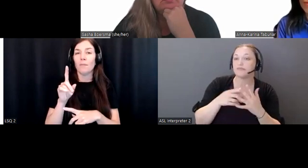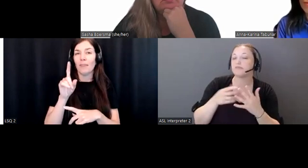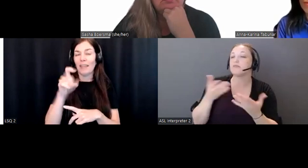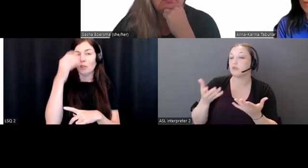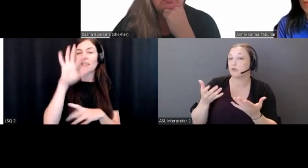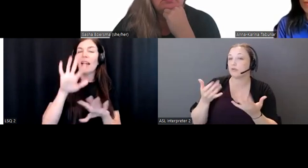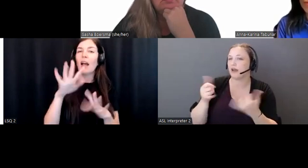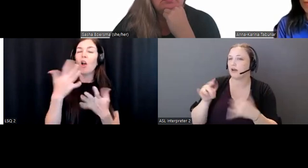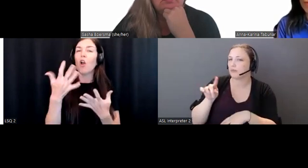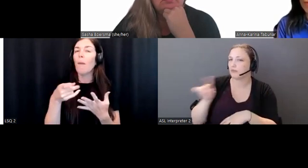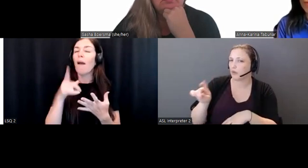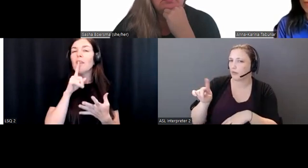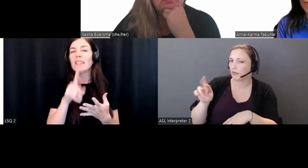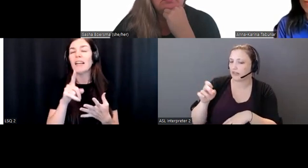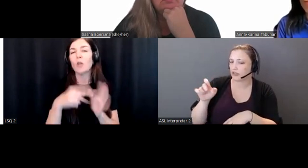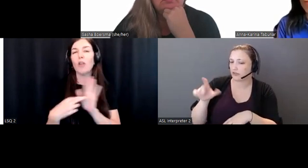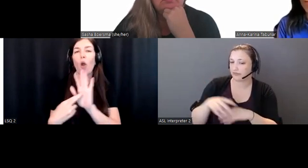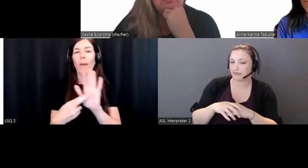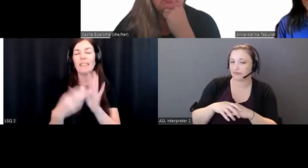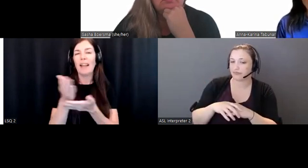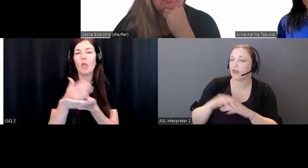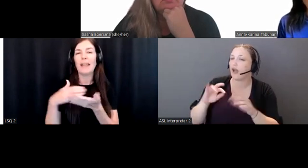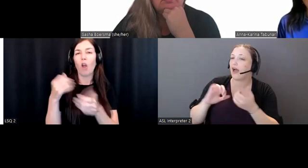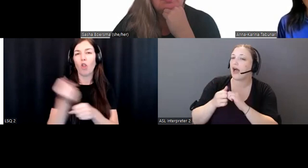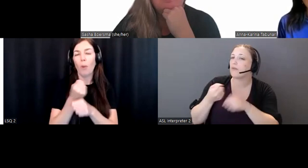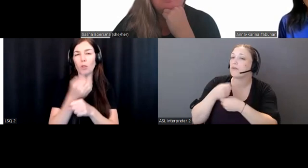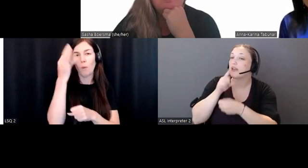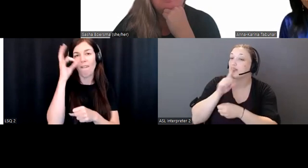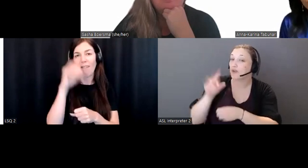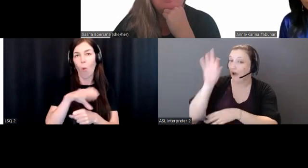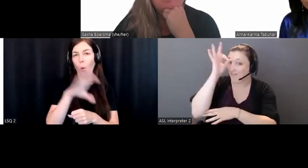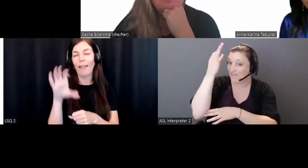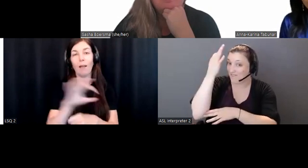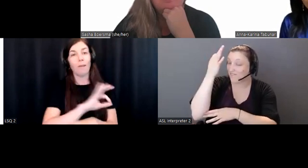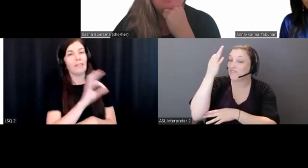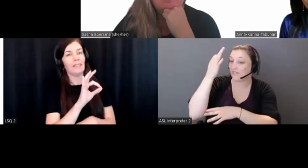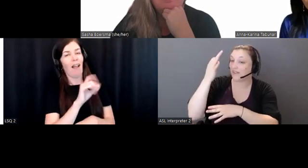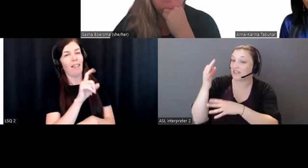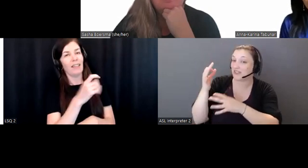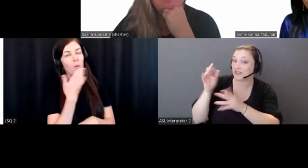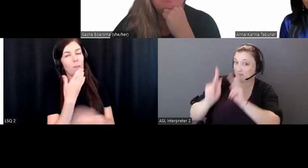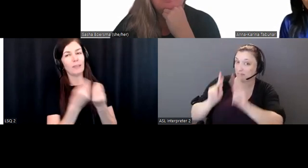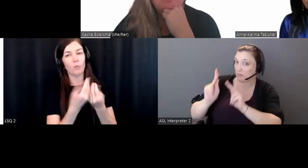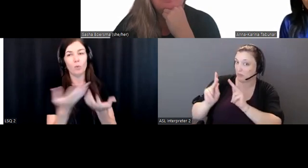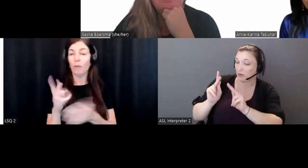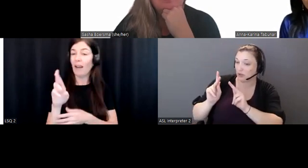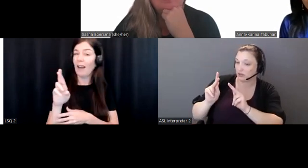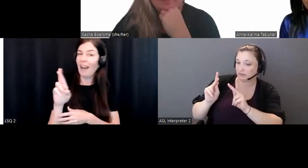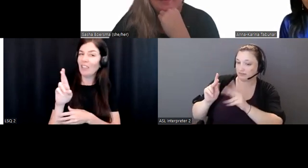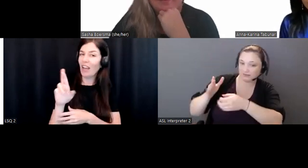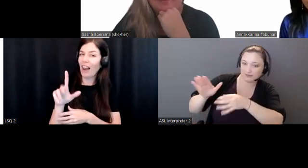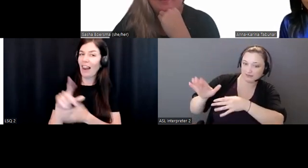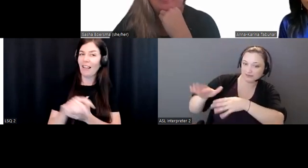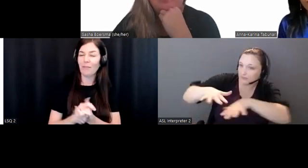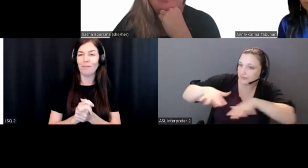that you will represent the French speaking sector in Canada? That's an excellent question. Thank you for that question. Rachel?